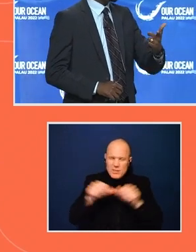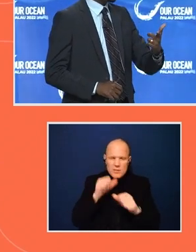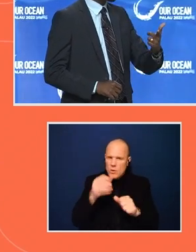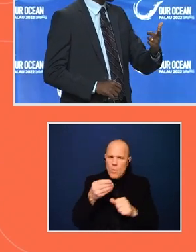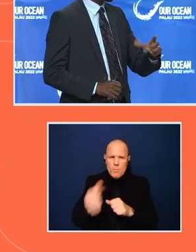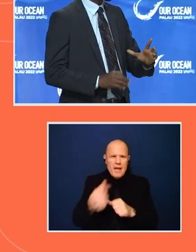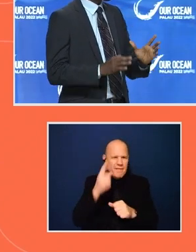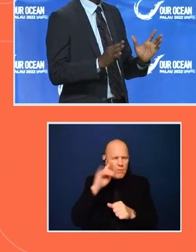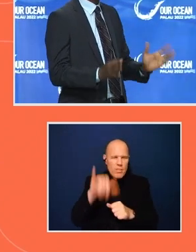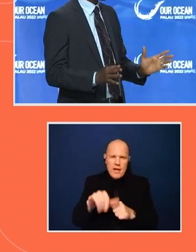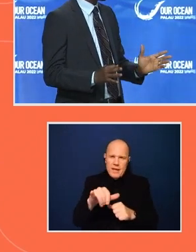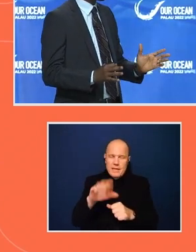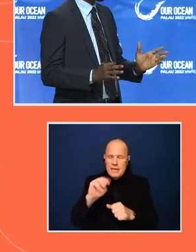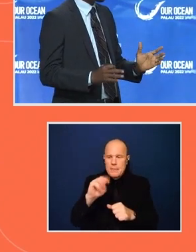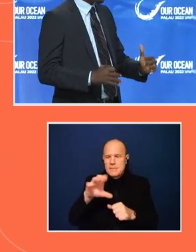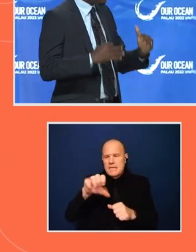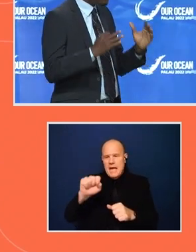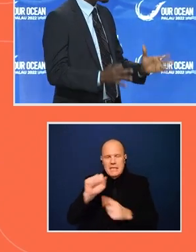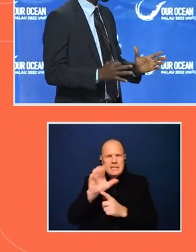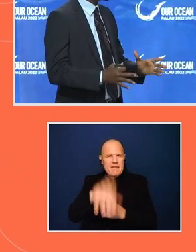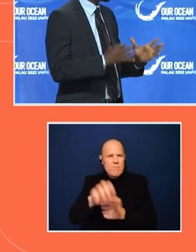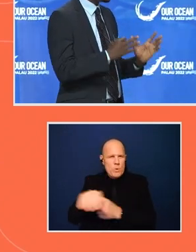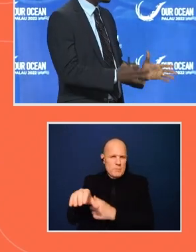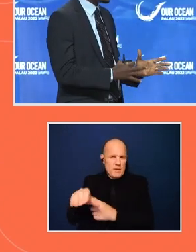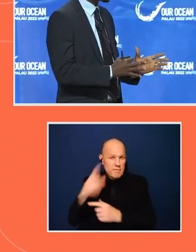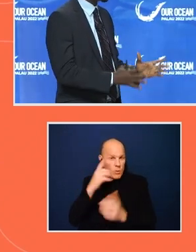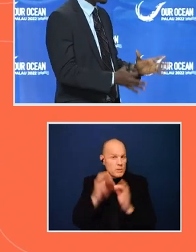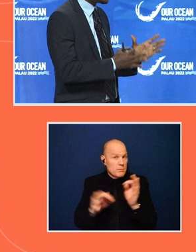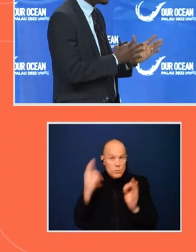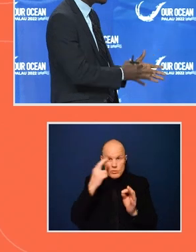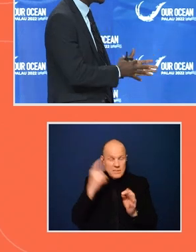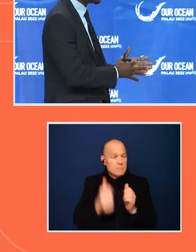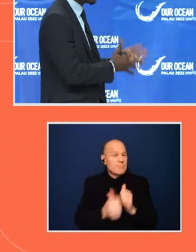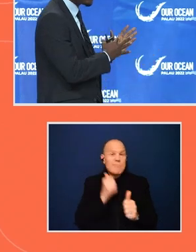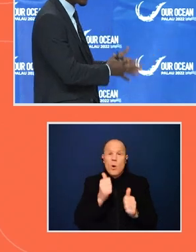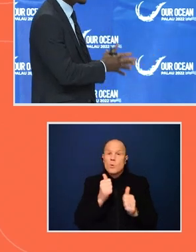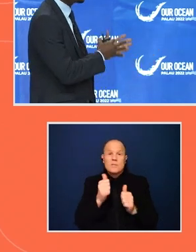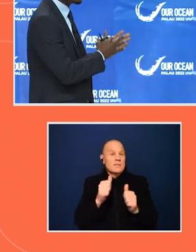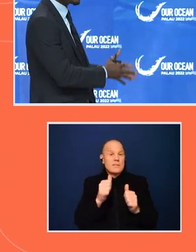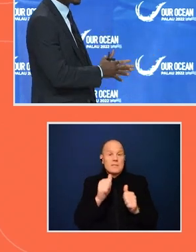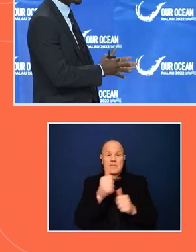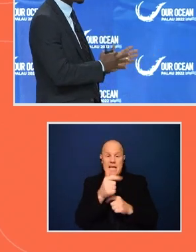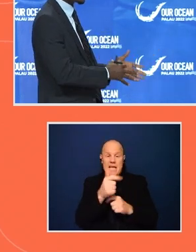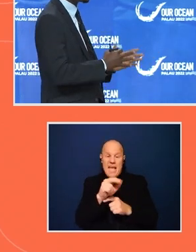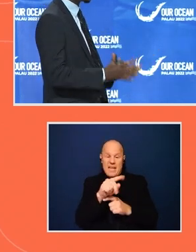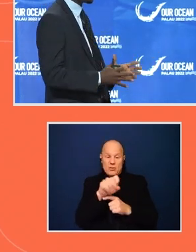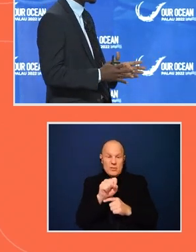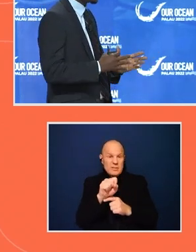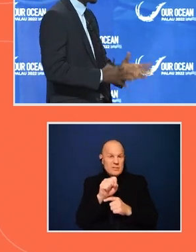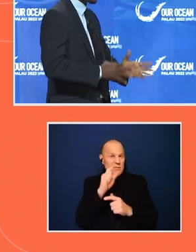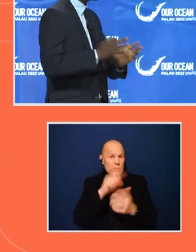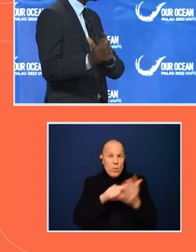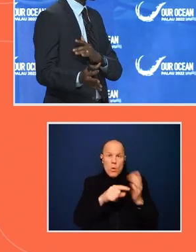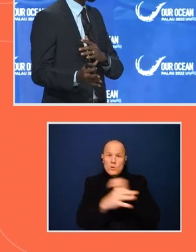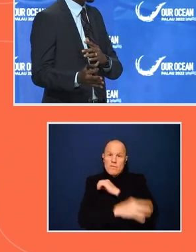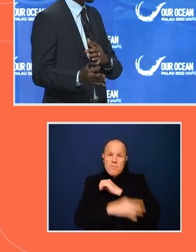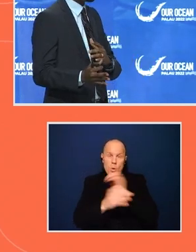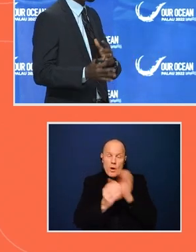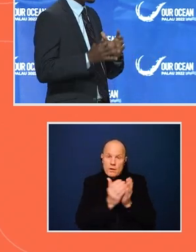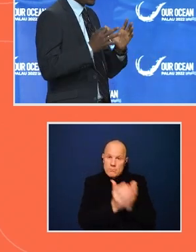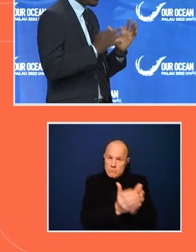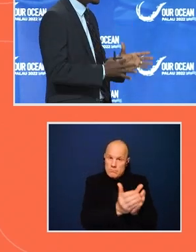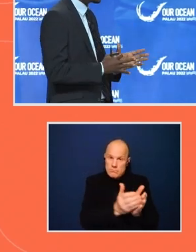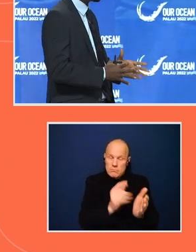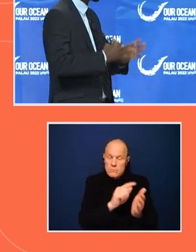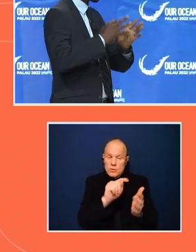MCS enforcement. It's for a simple reason. Most of the agents for these foreign vessels or foreign trollers are members of